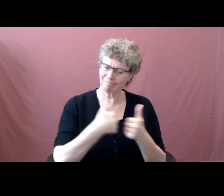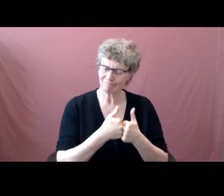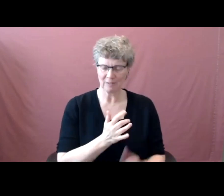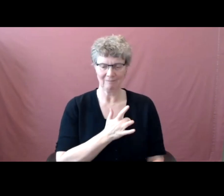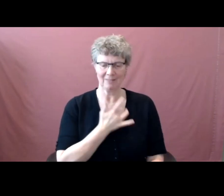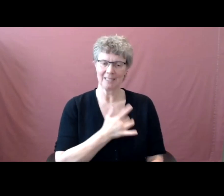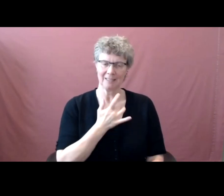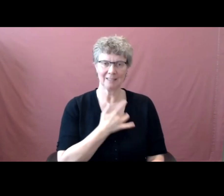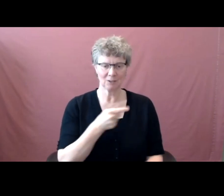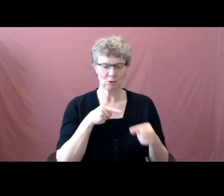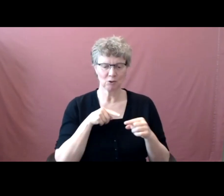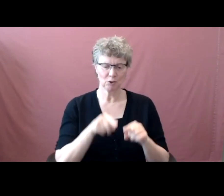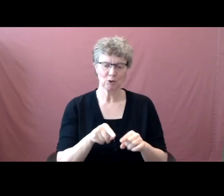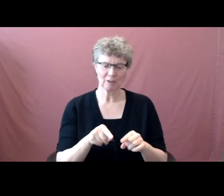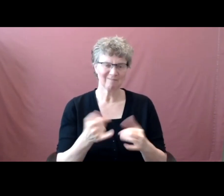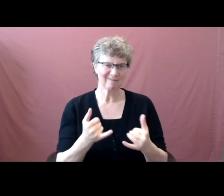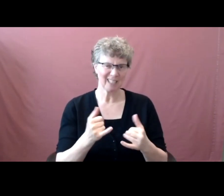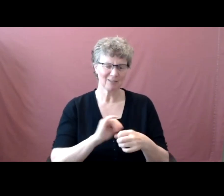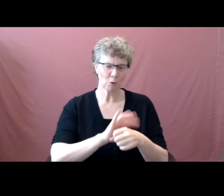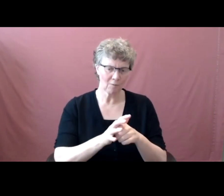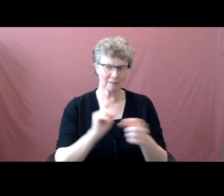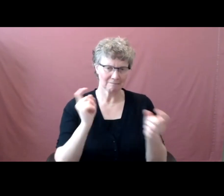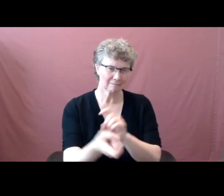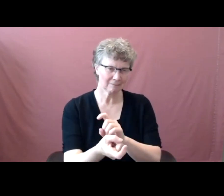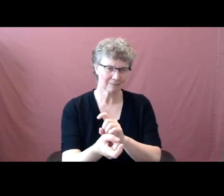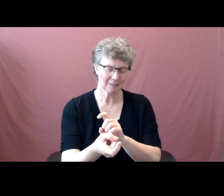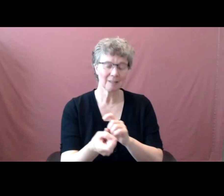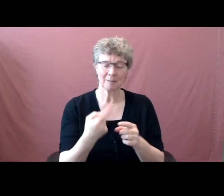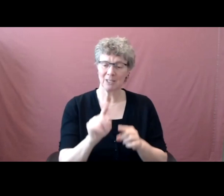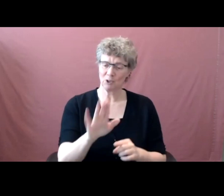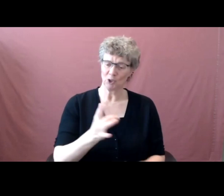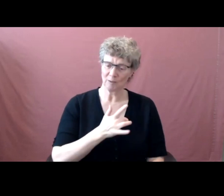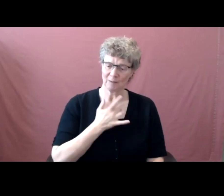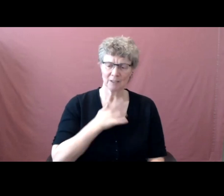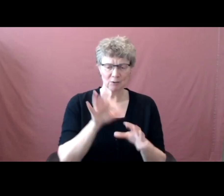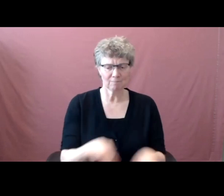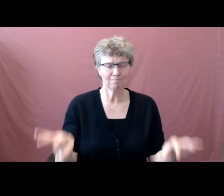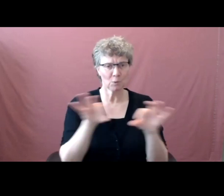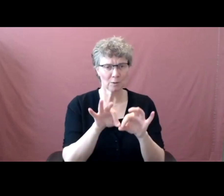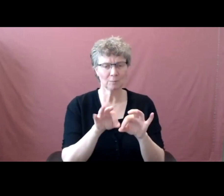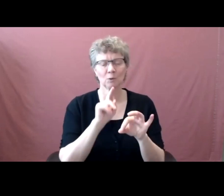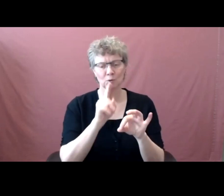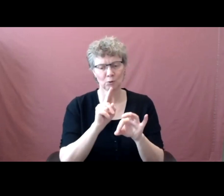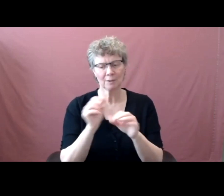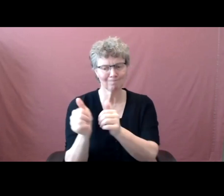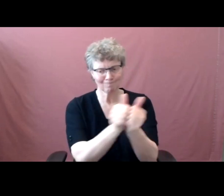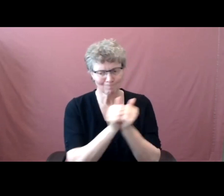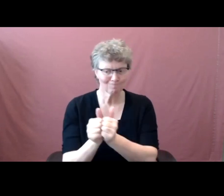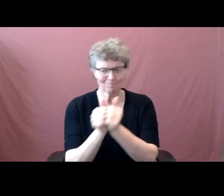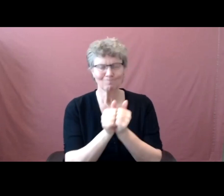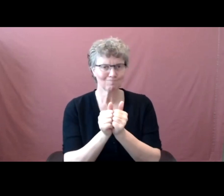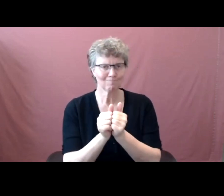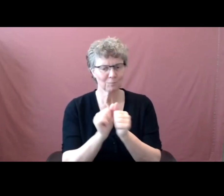But I want to reassure you that your feelings matter and that we are truly all in this together. University has many